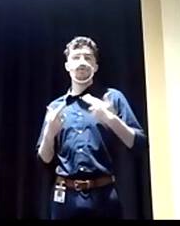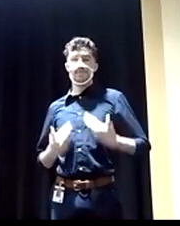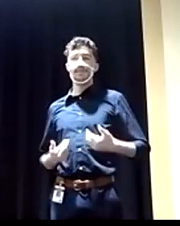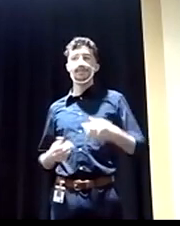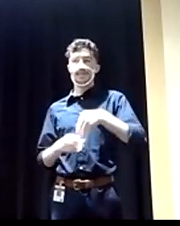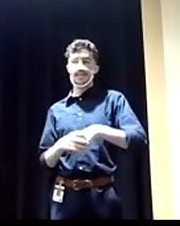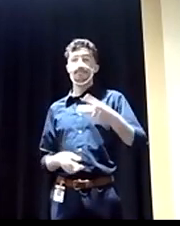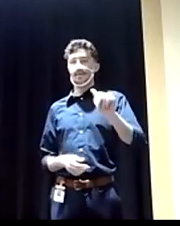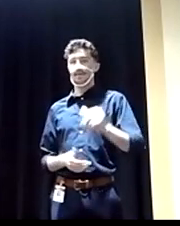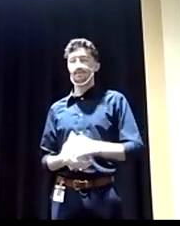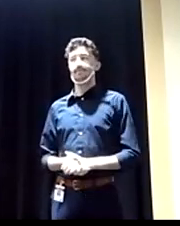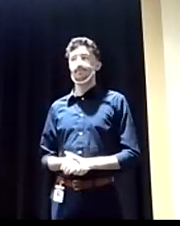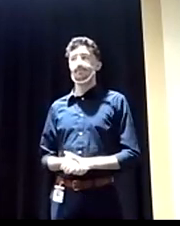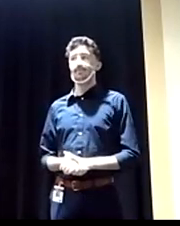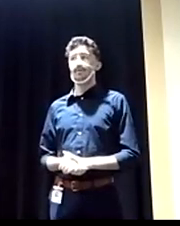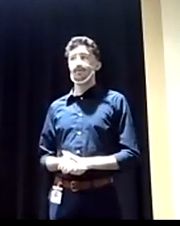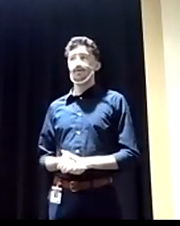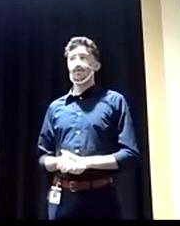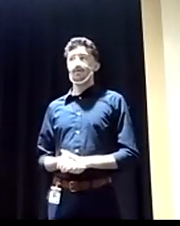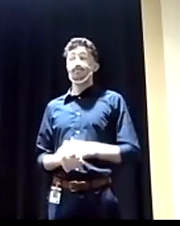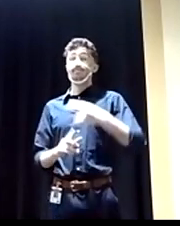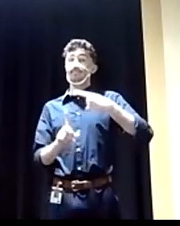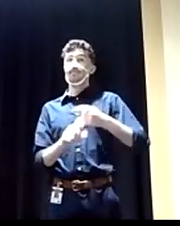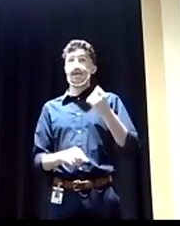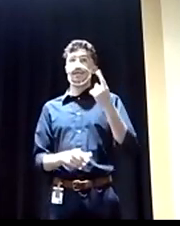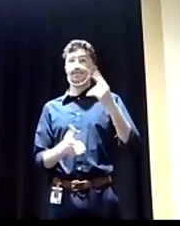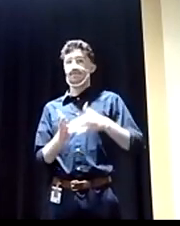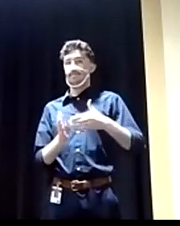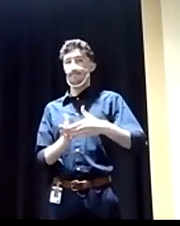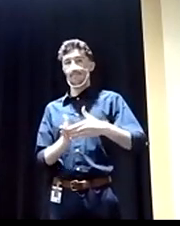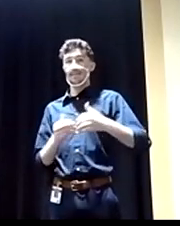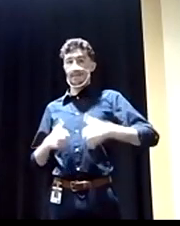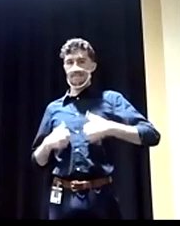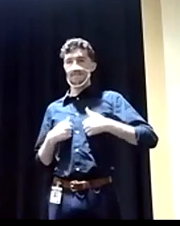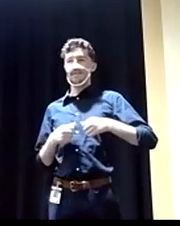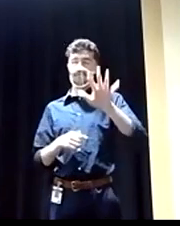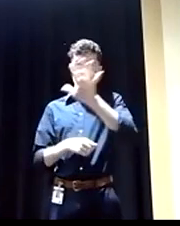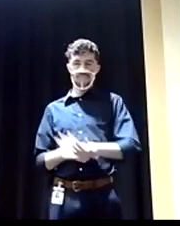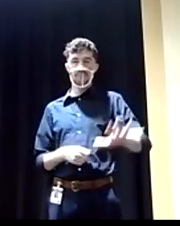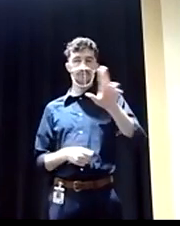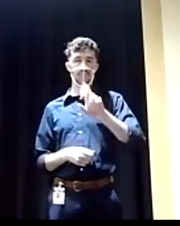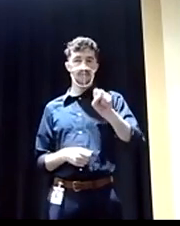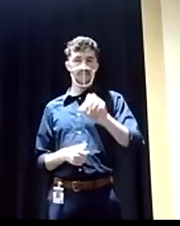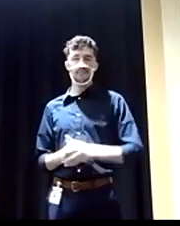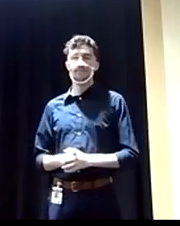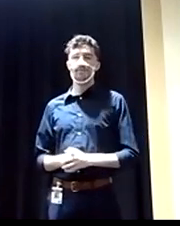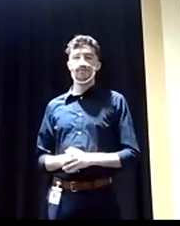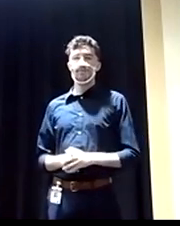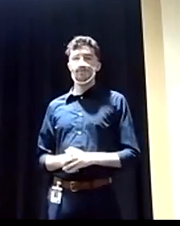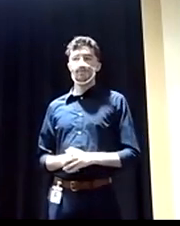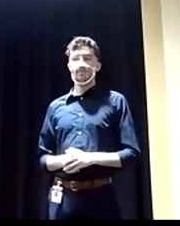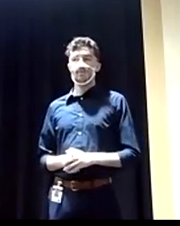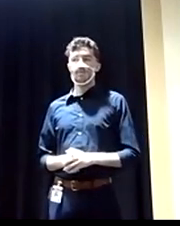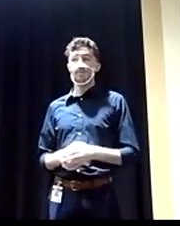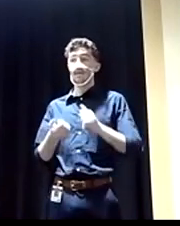commonwealth. In addition, nearly 11 million live in our communities across the country. Pathway to